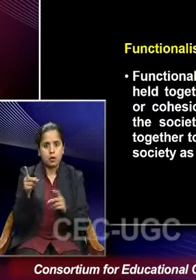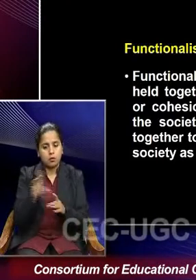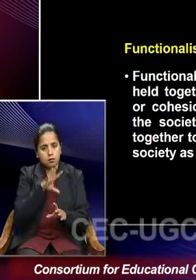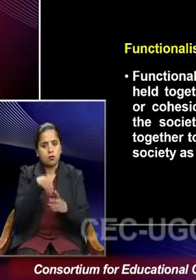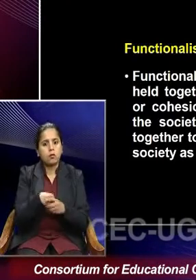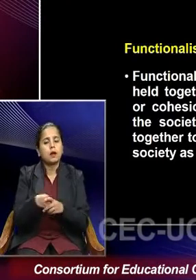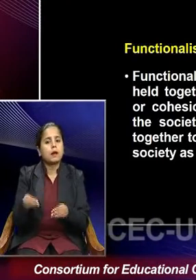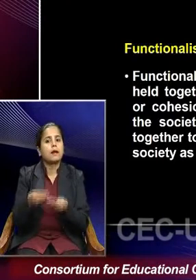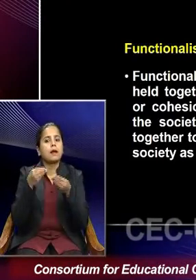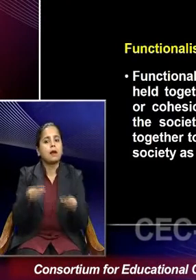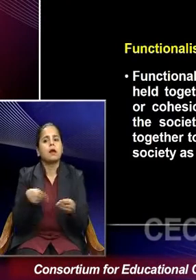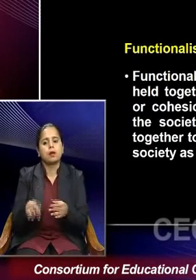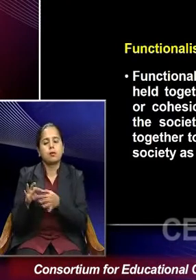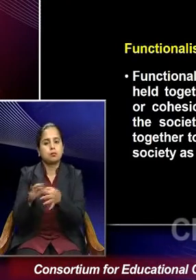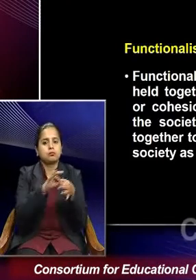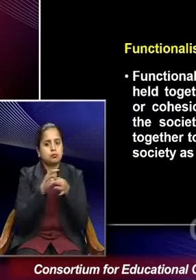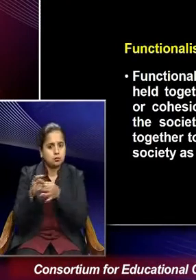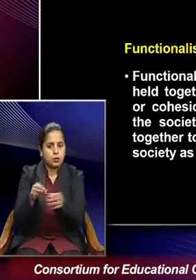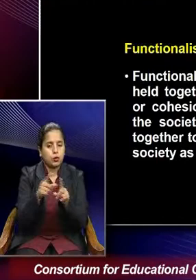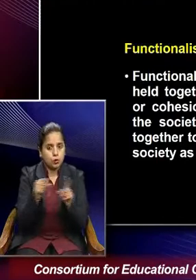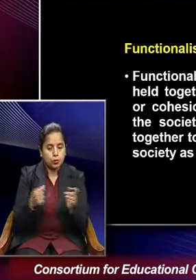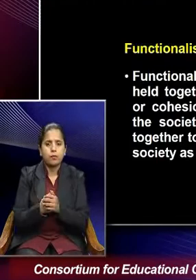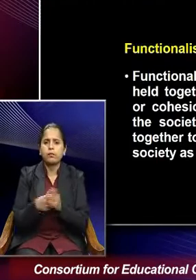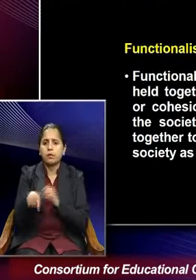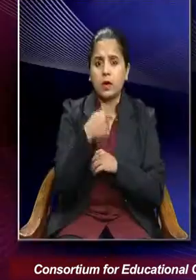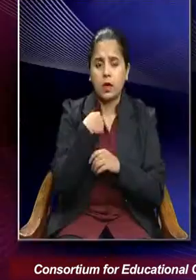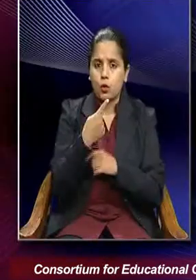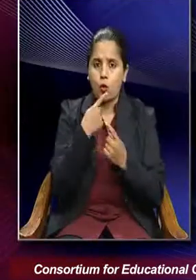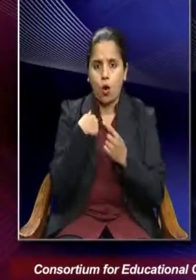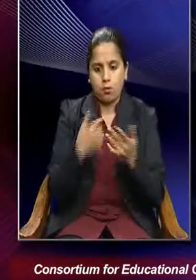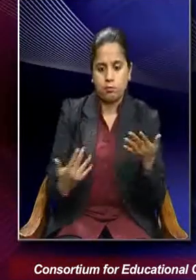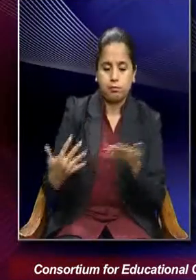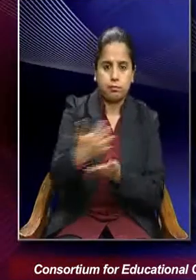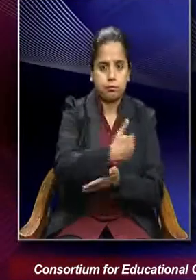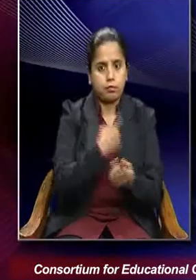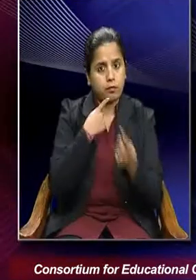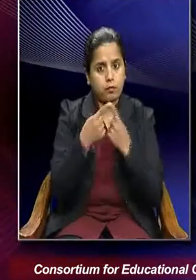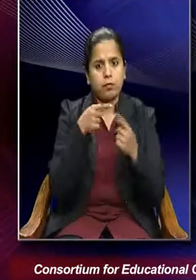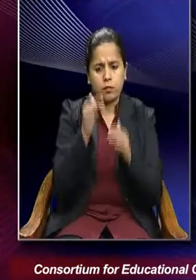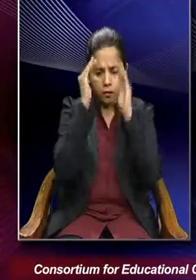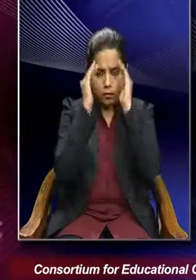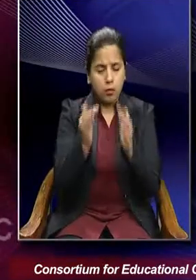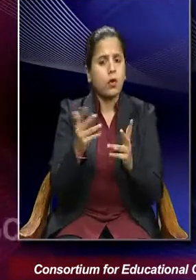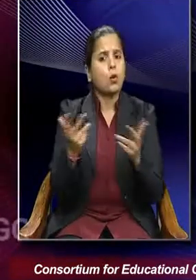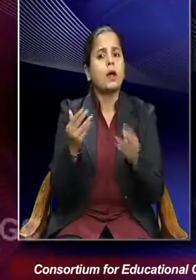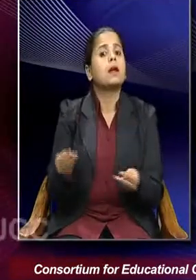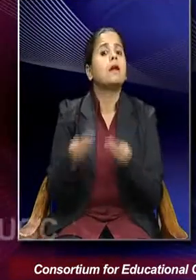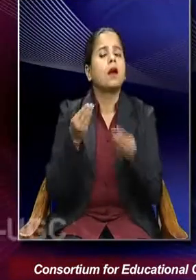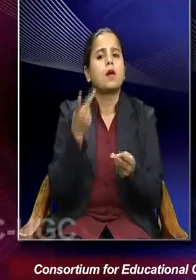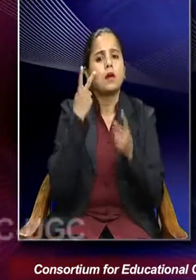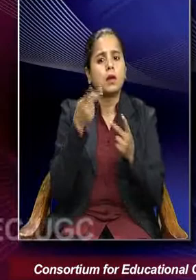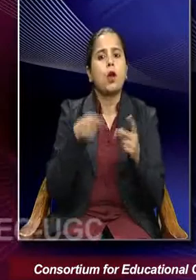to the collectivity. Now when we talk about the collectivity, the emphasis is given on the